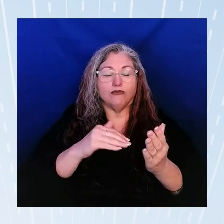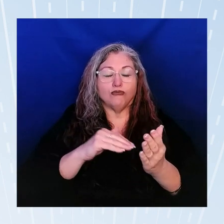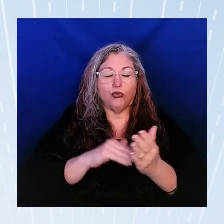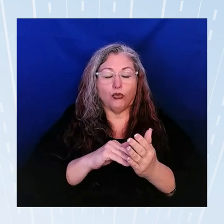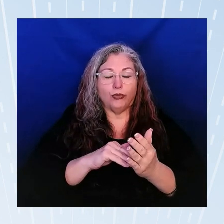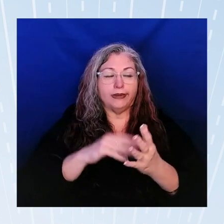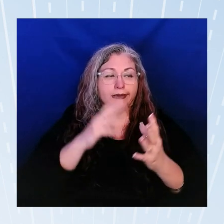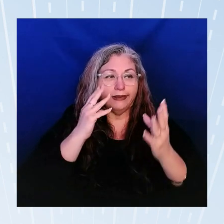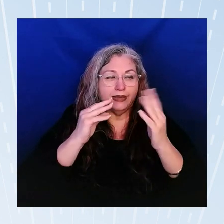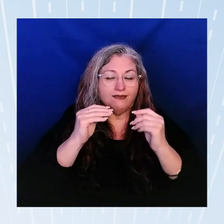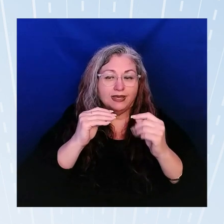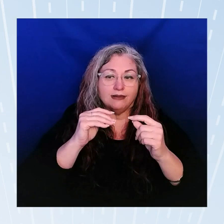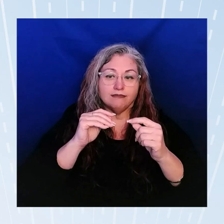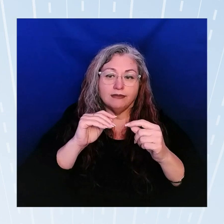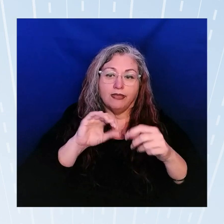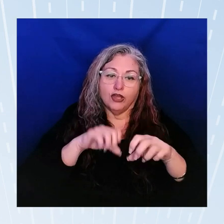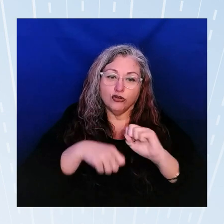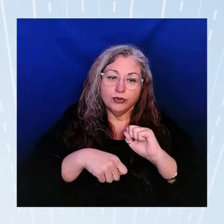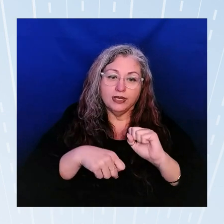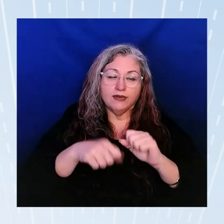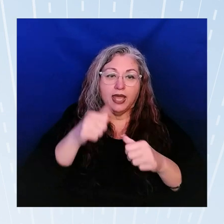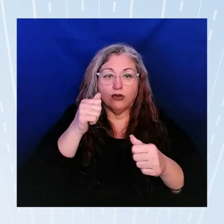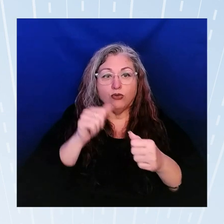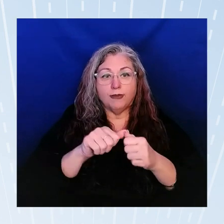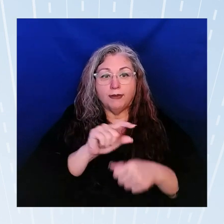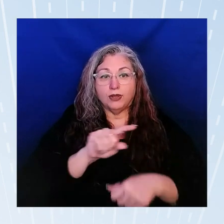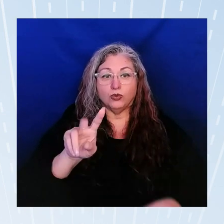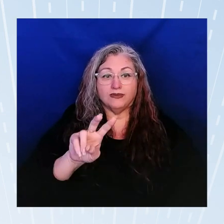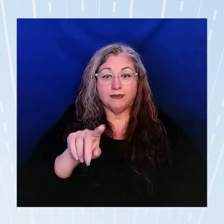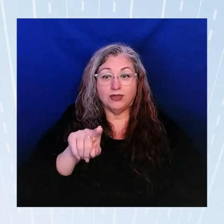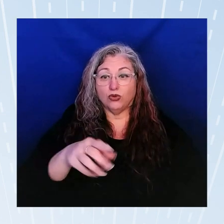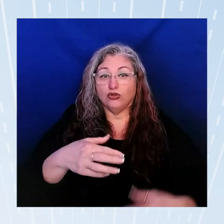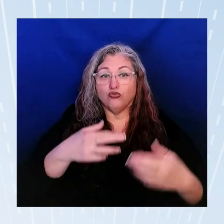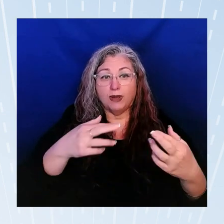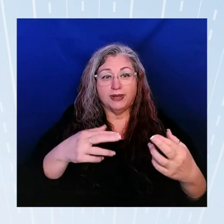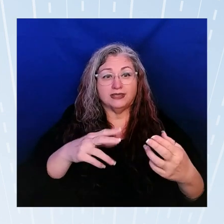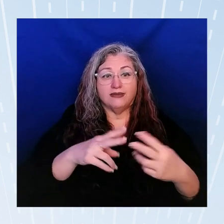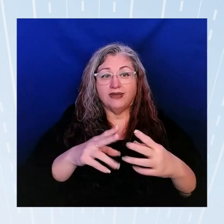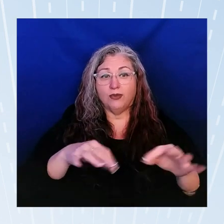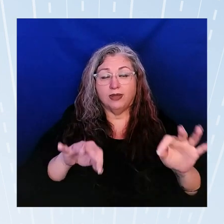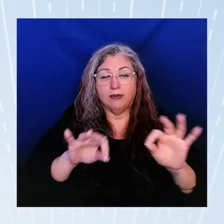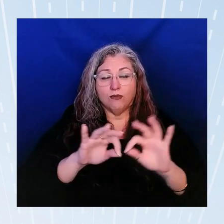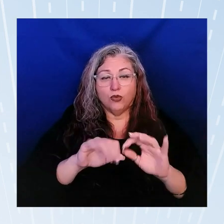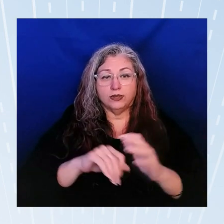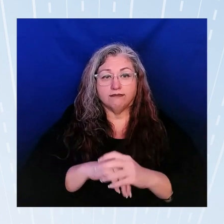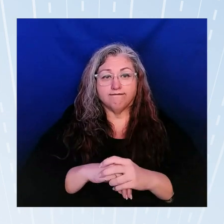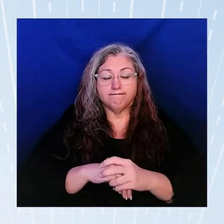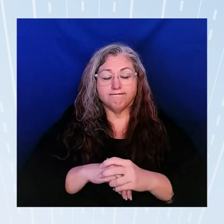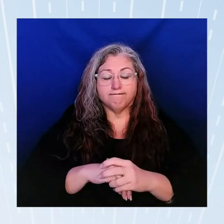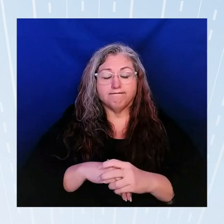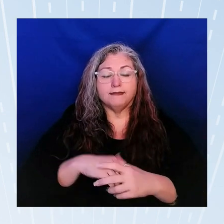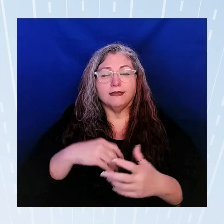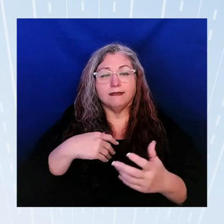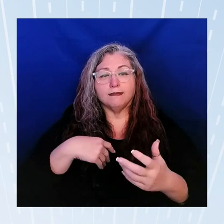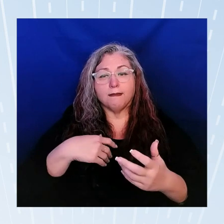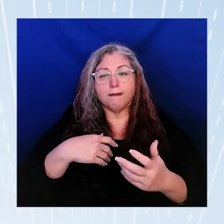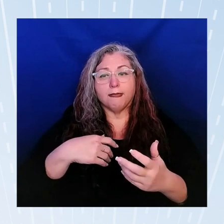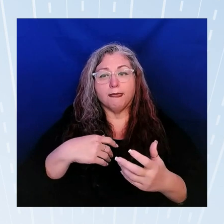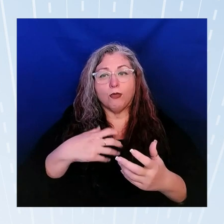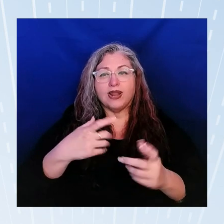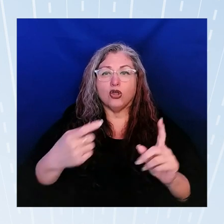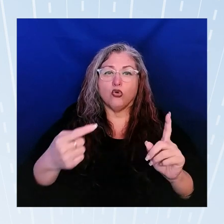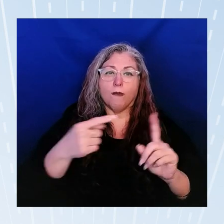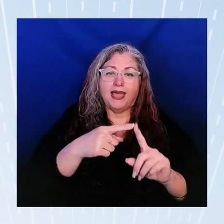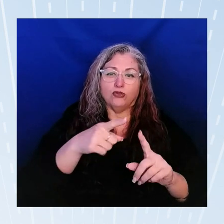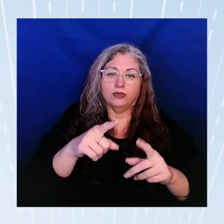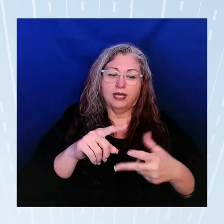remembering the victims I think these recommendations are so important and I want to you know go back to that number